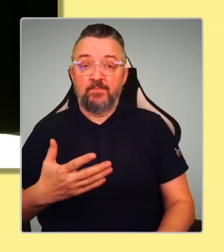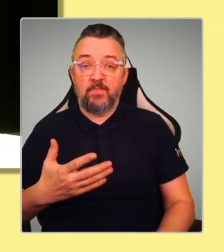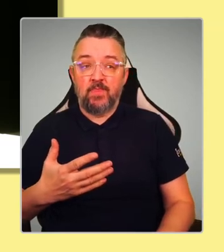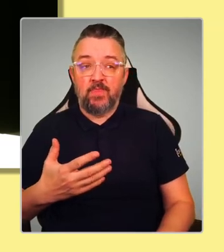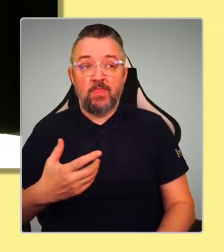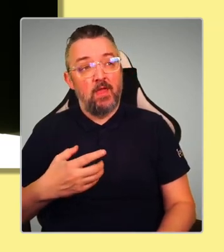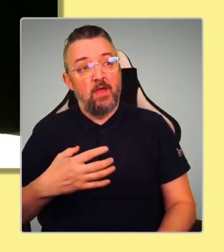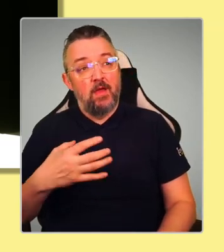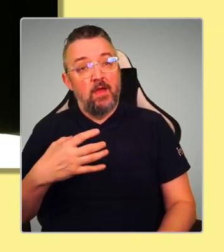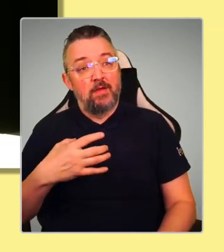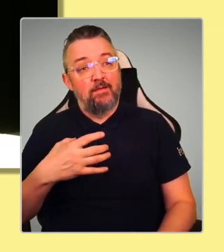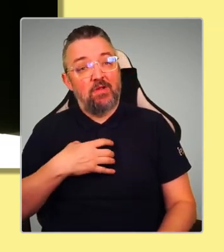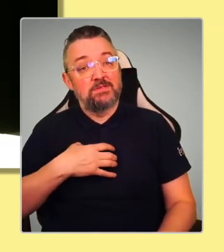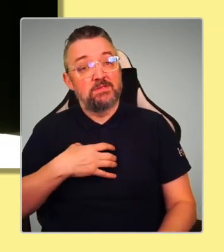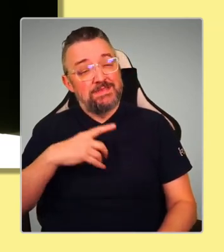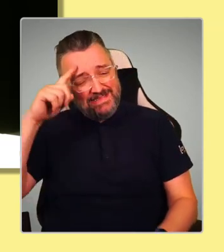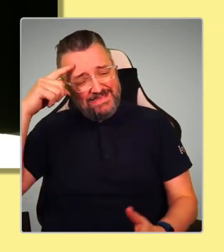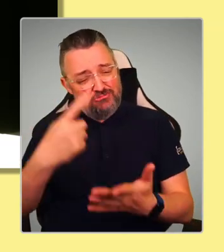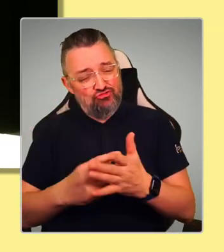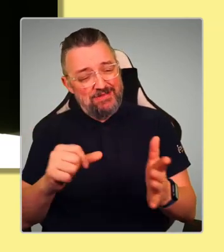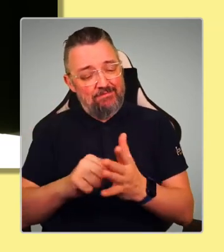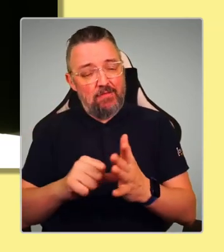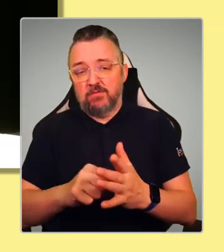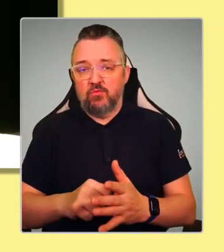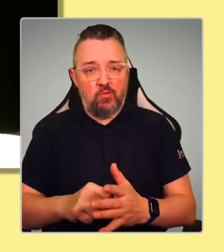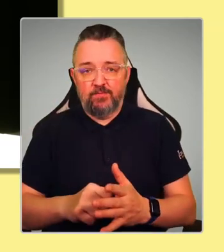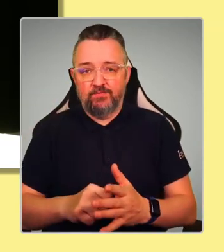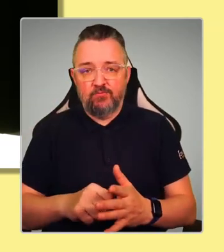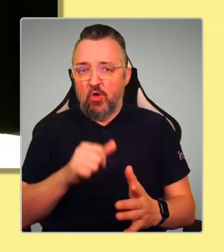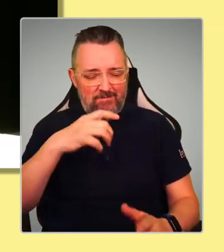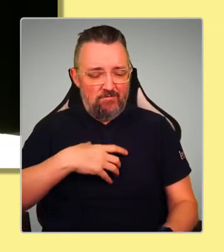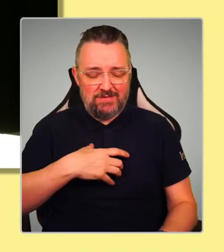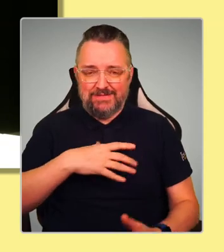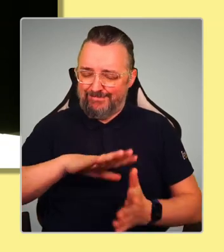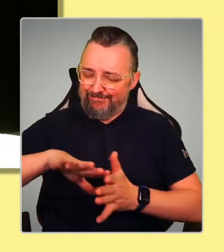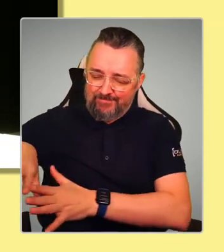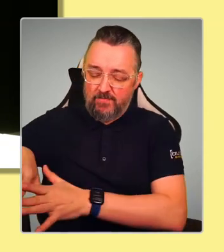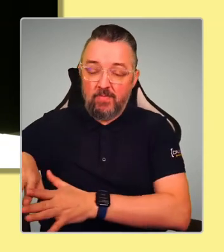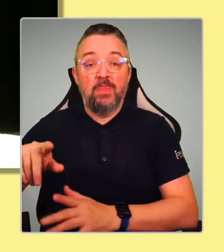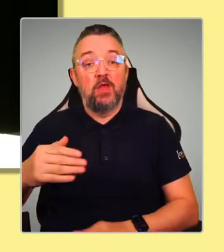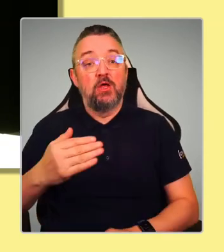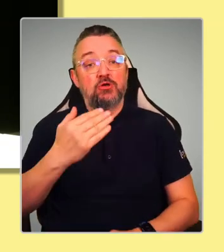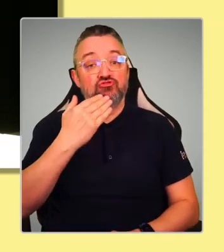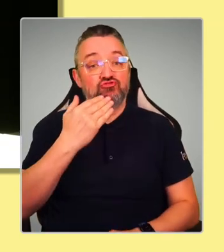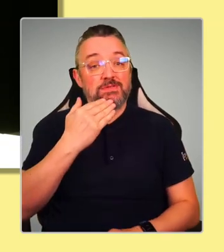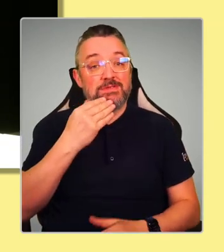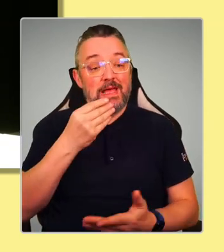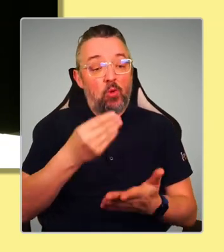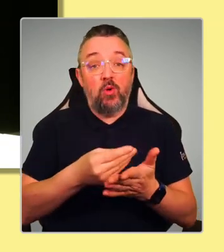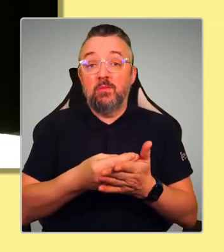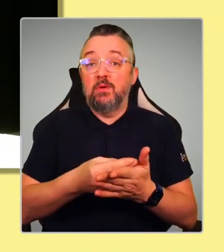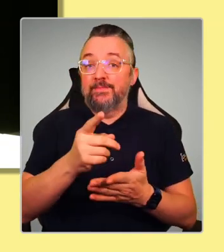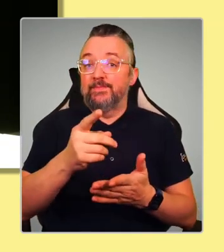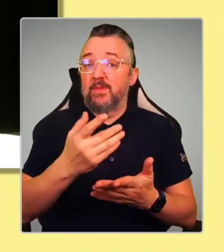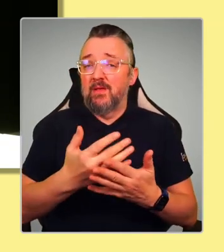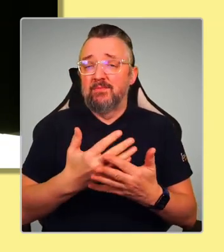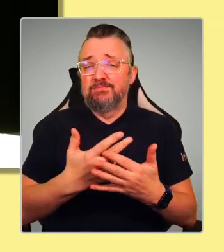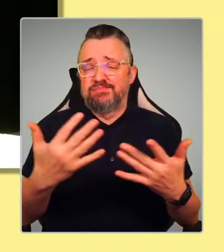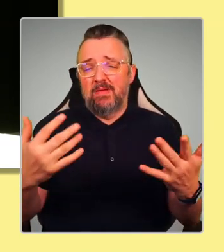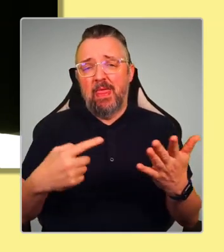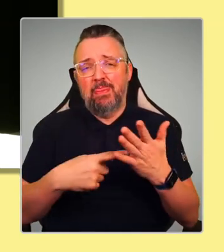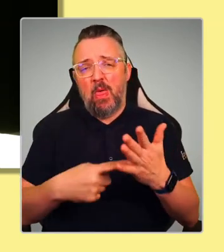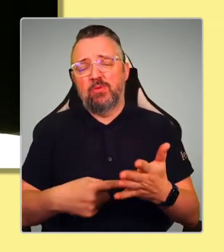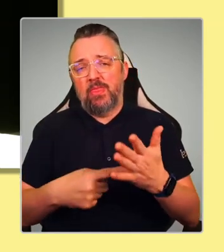on climate change. we've got to do that. The green economy, tens of thousands of jobs. But also, I want to make sure that in the